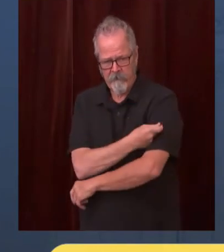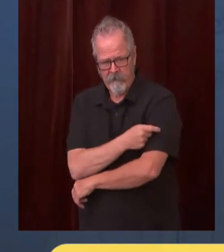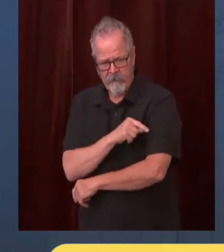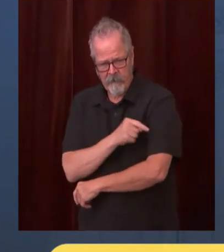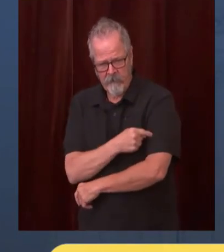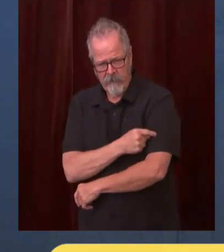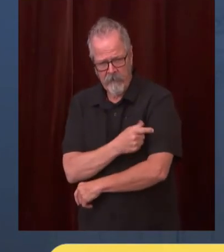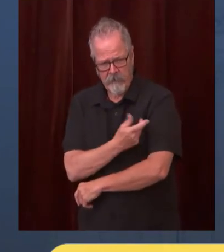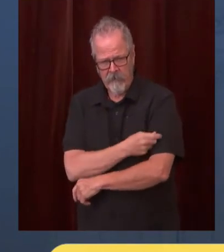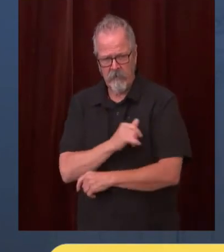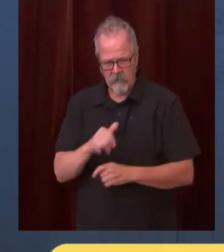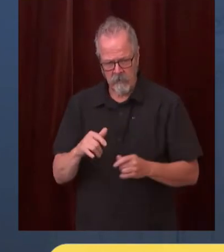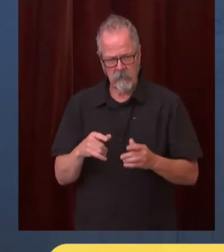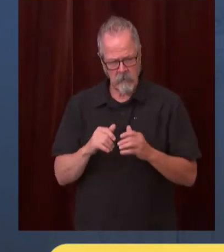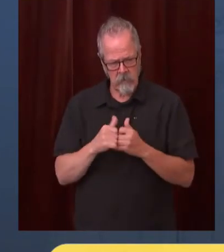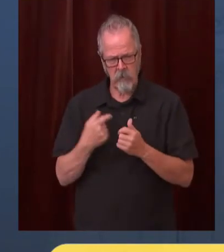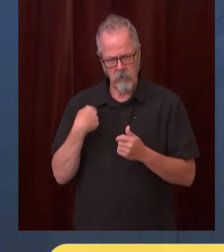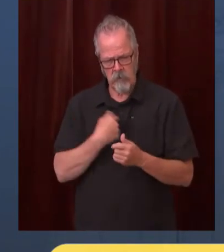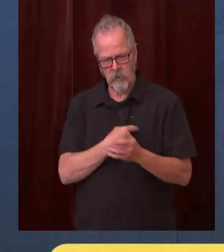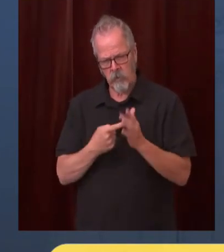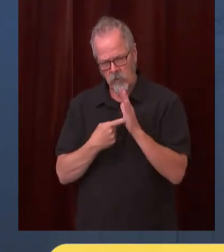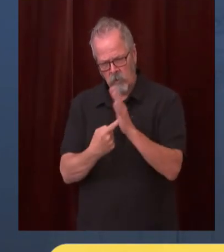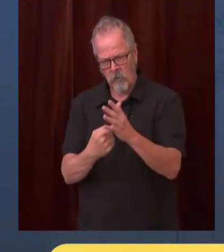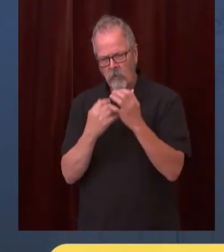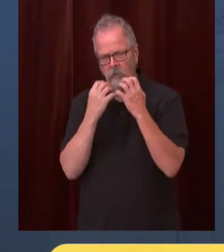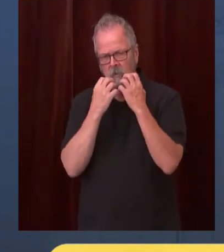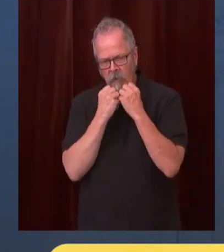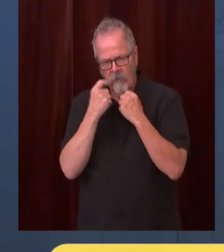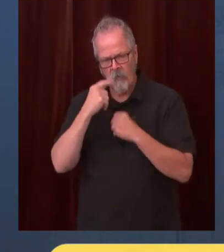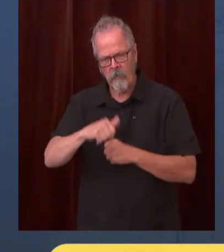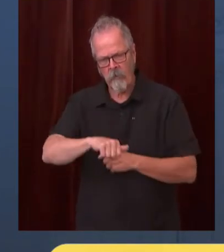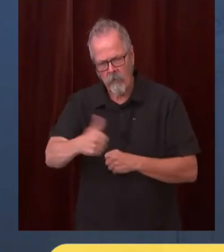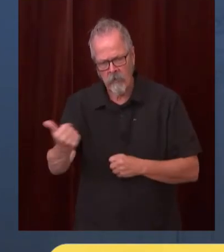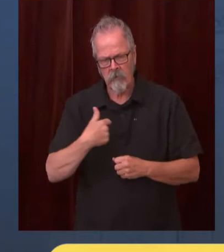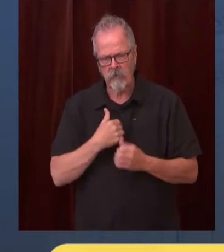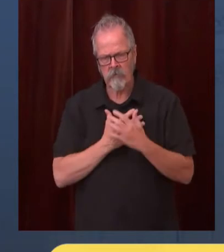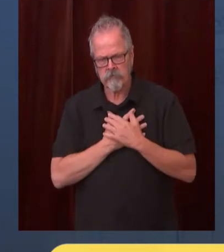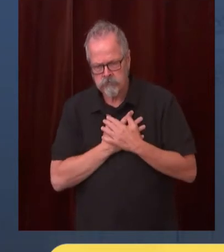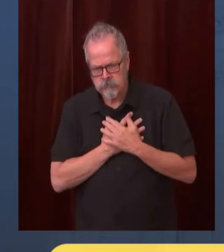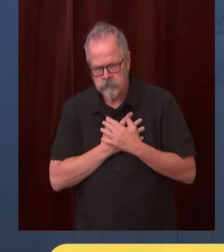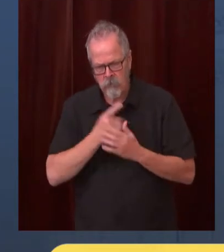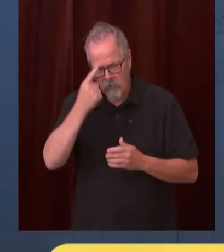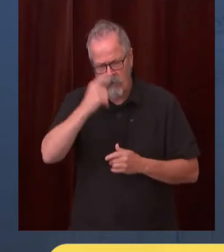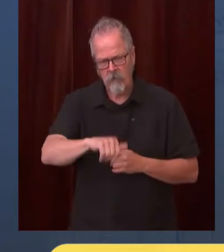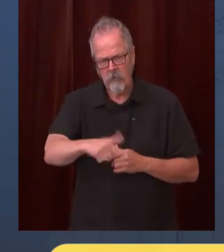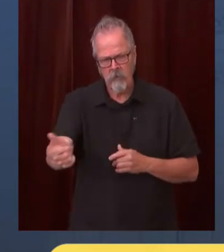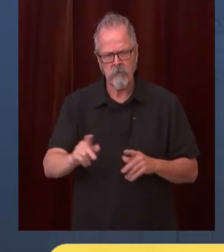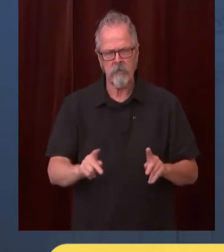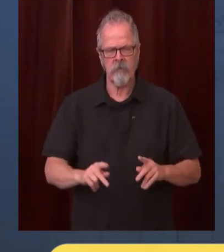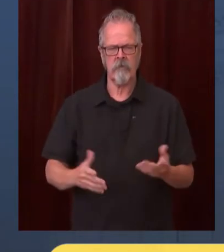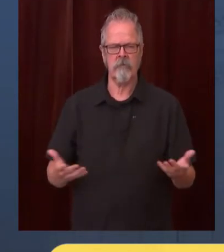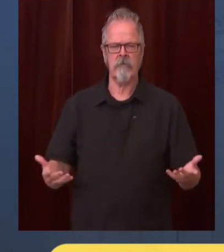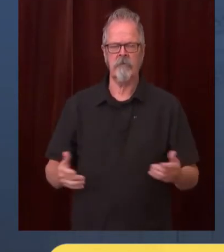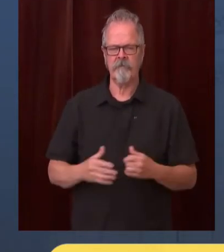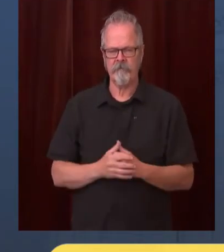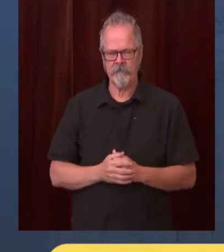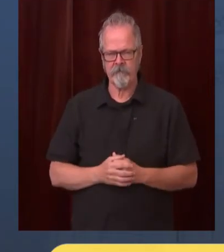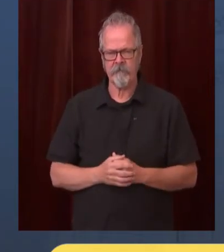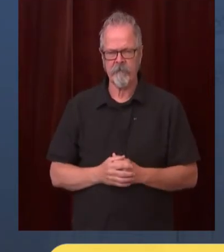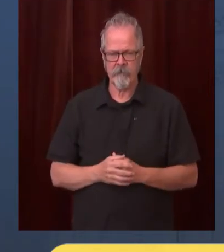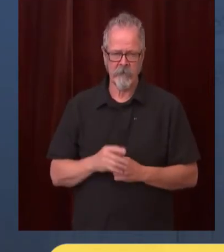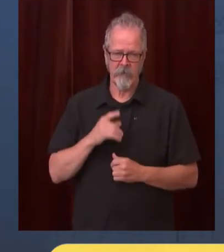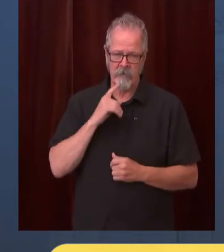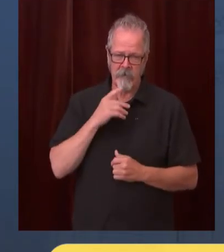now unfortunately we see covet activity hitting us big time in western